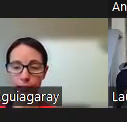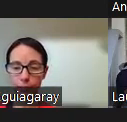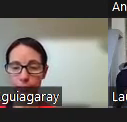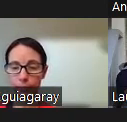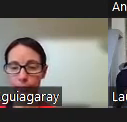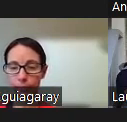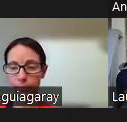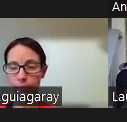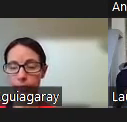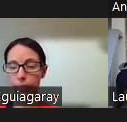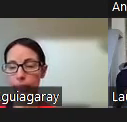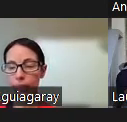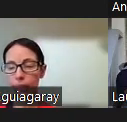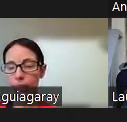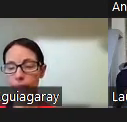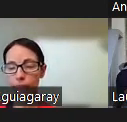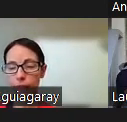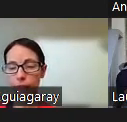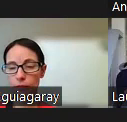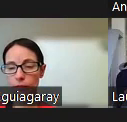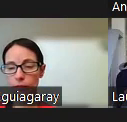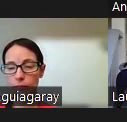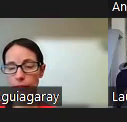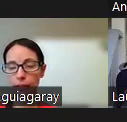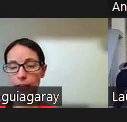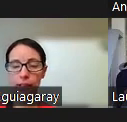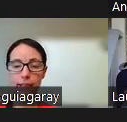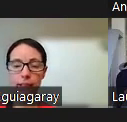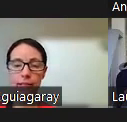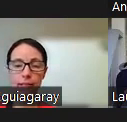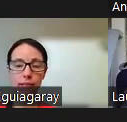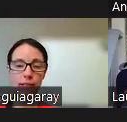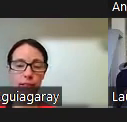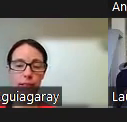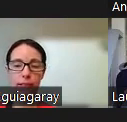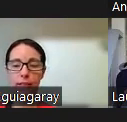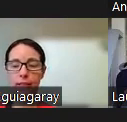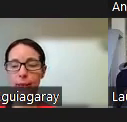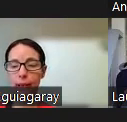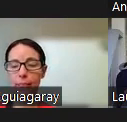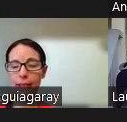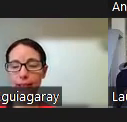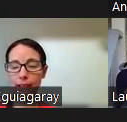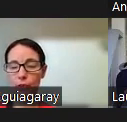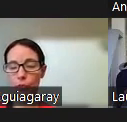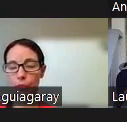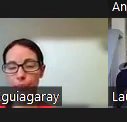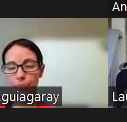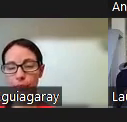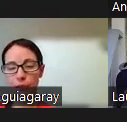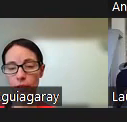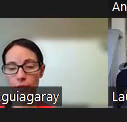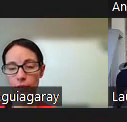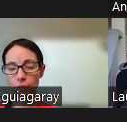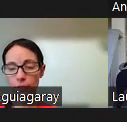come home and tell you all the people they're working with or the things they're doing at school um you might just by